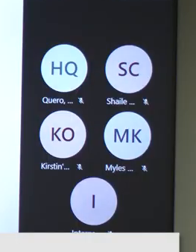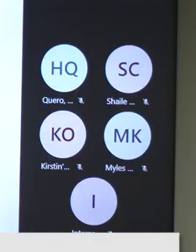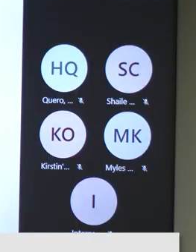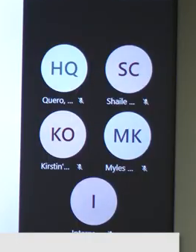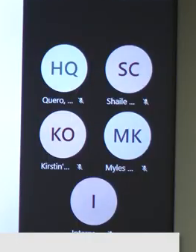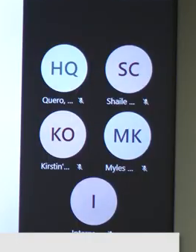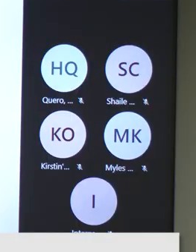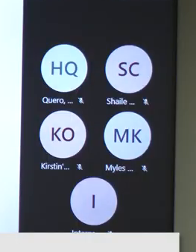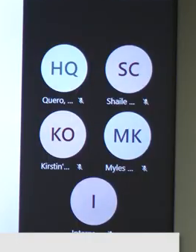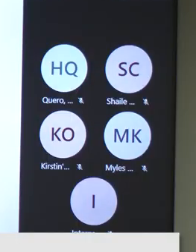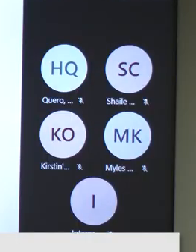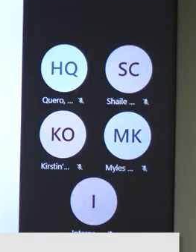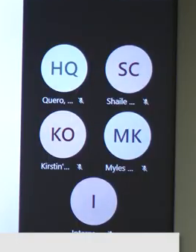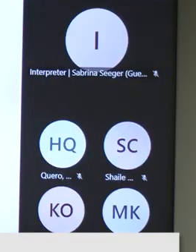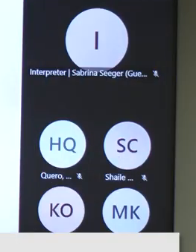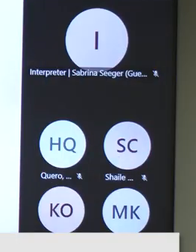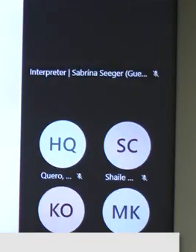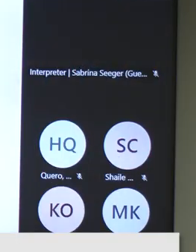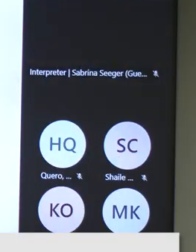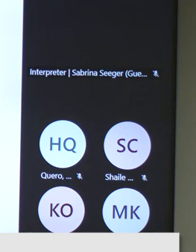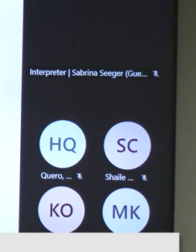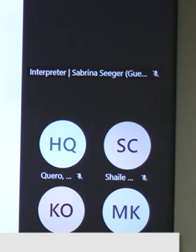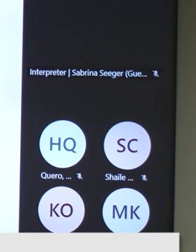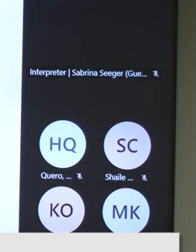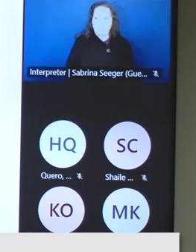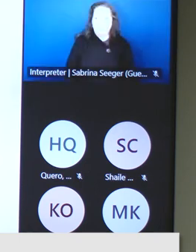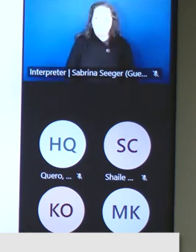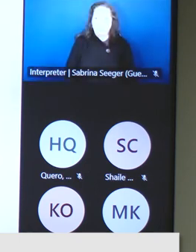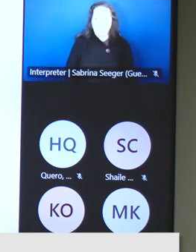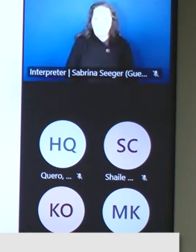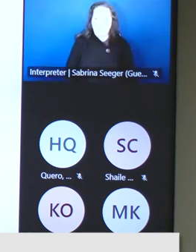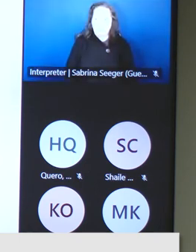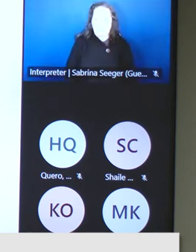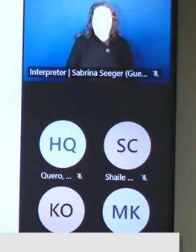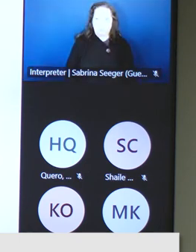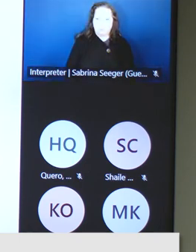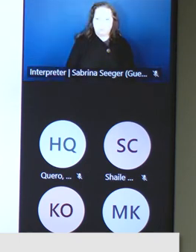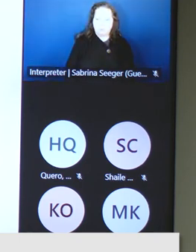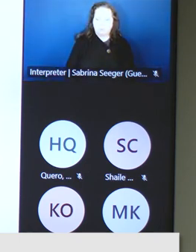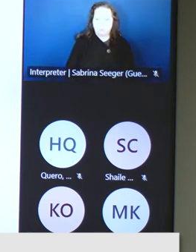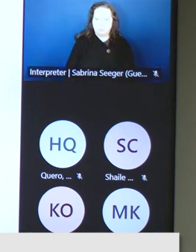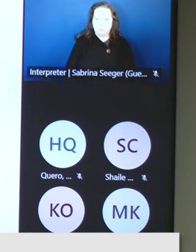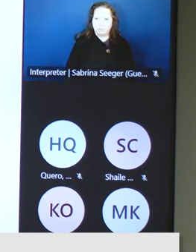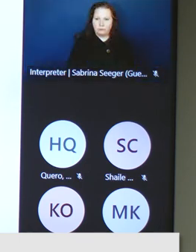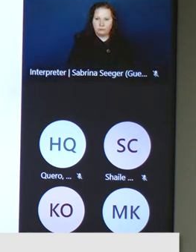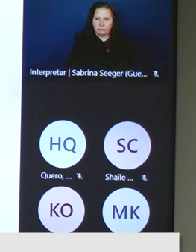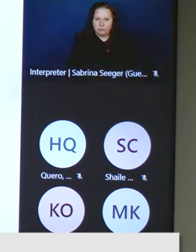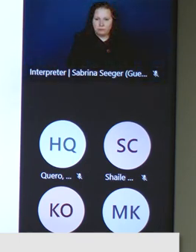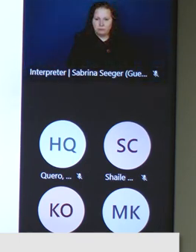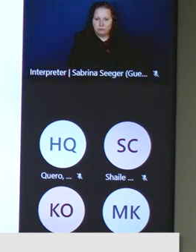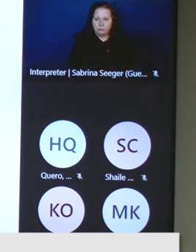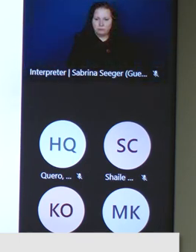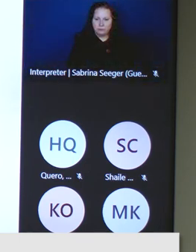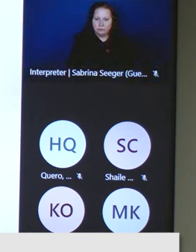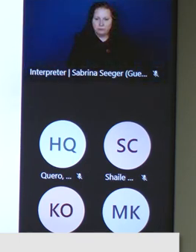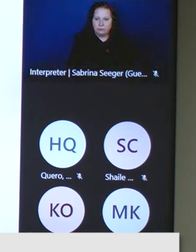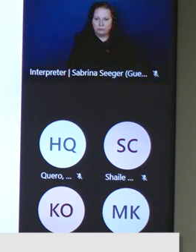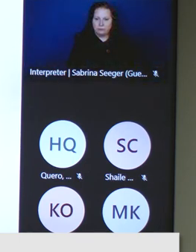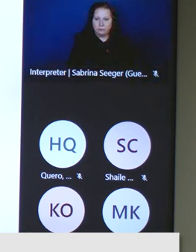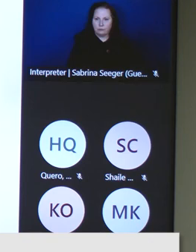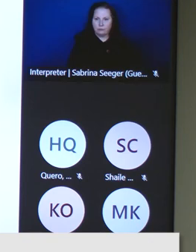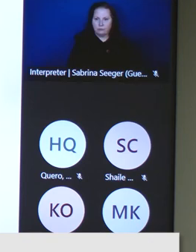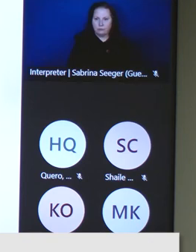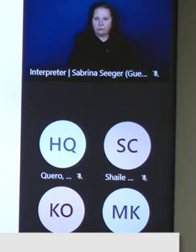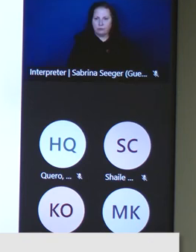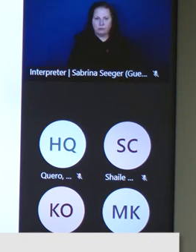Thank you all very much. And I believe now we are going to go into public comments. And if you could please keep your